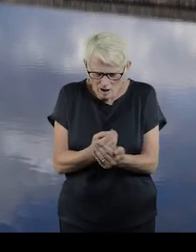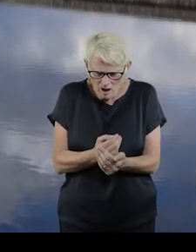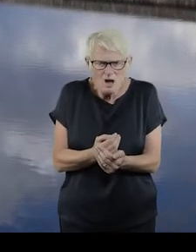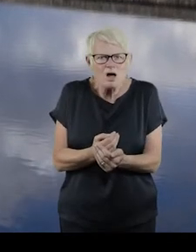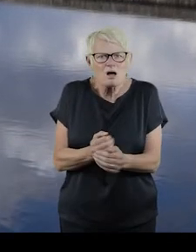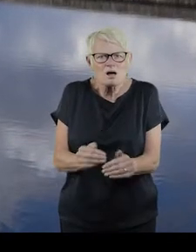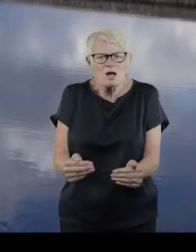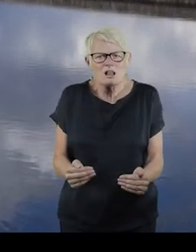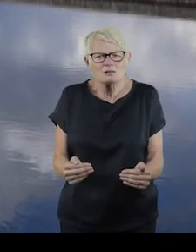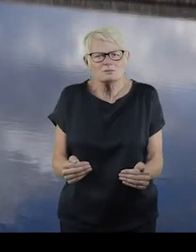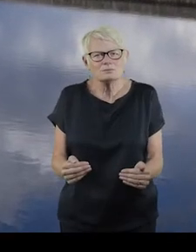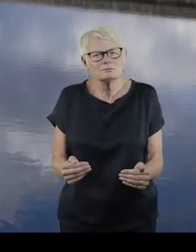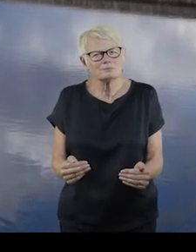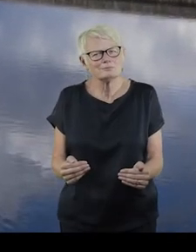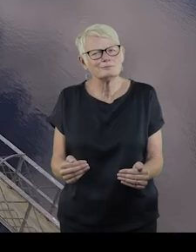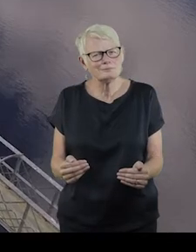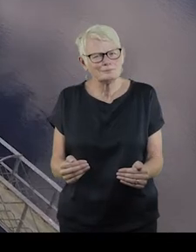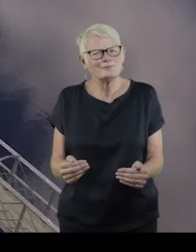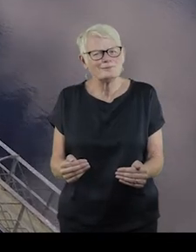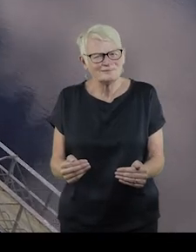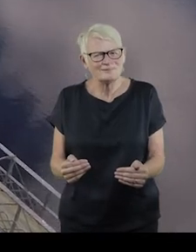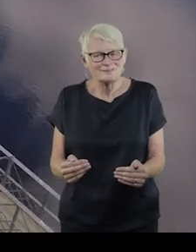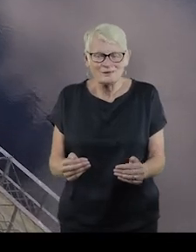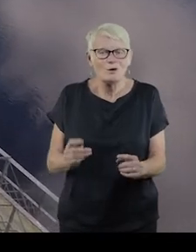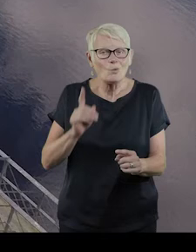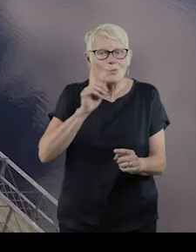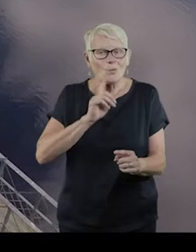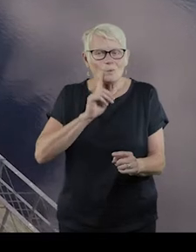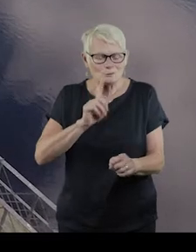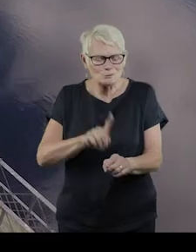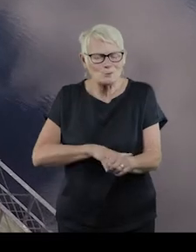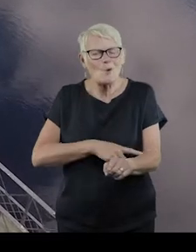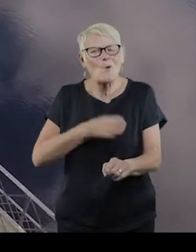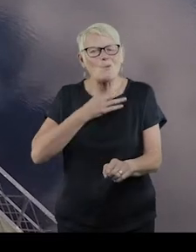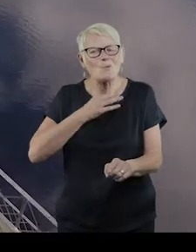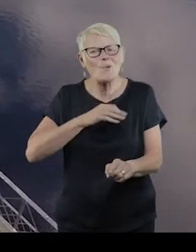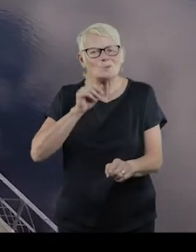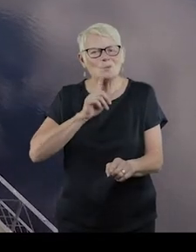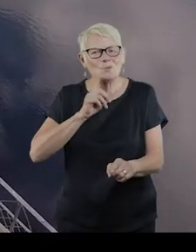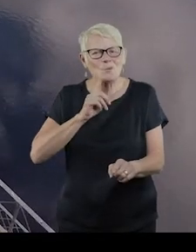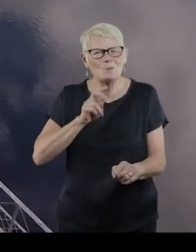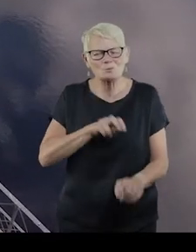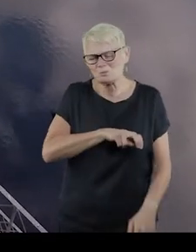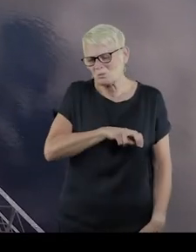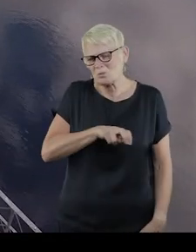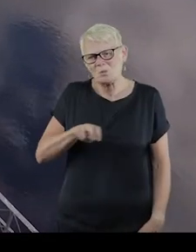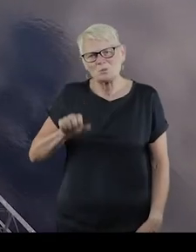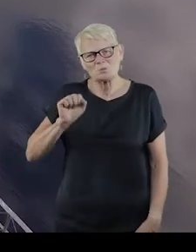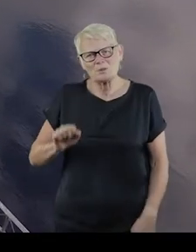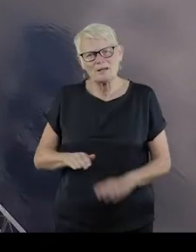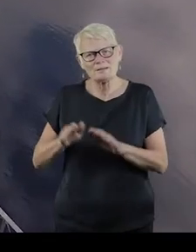constricted and held. Slow water woman makes her way to her constant